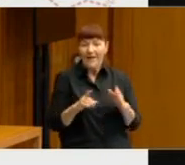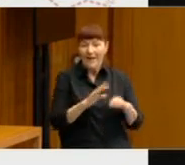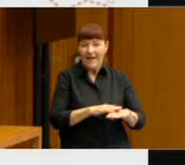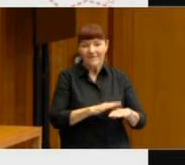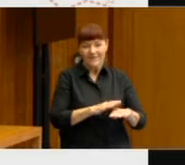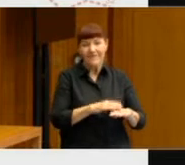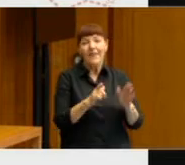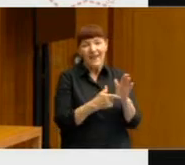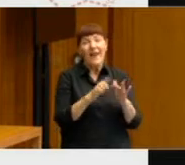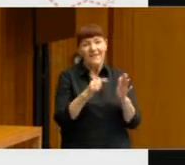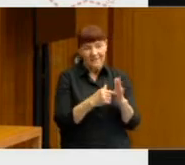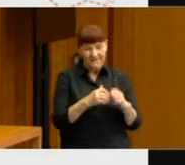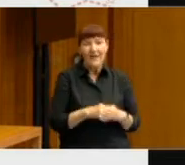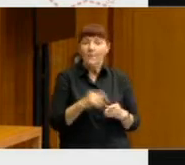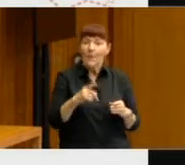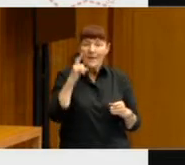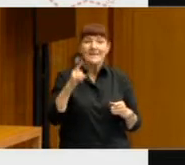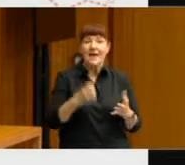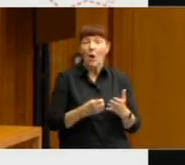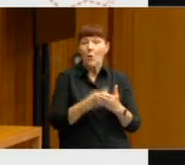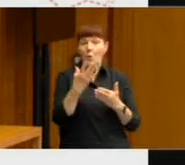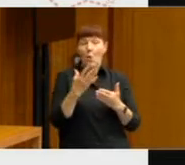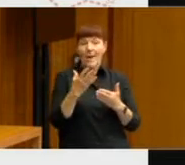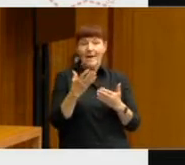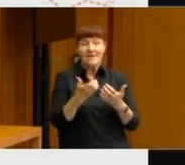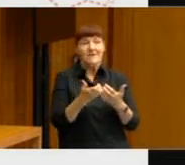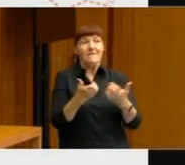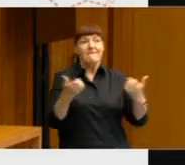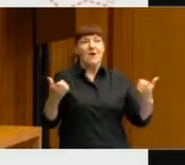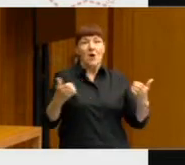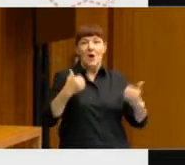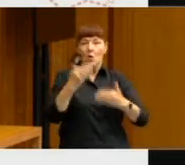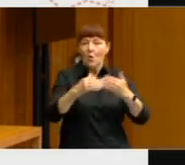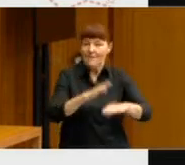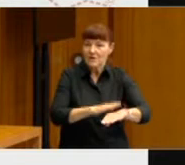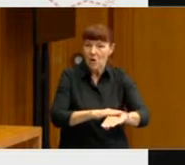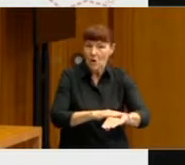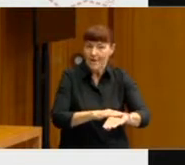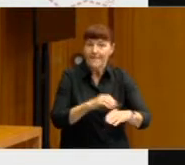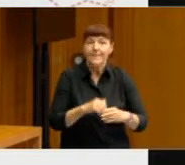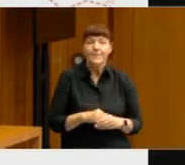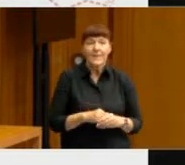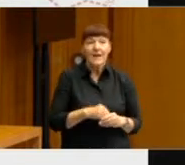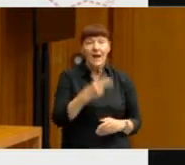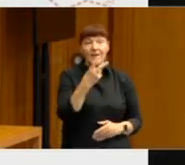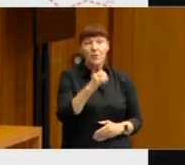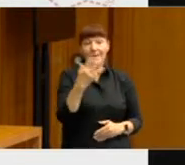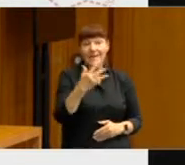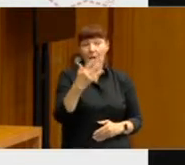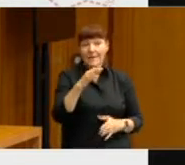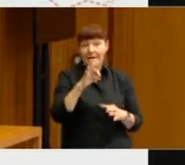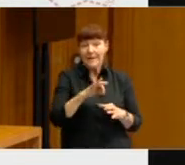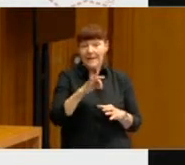are seeing is a growing divide over time. Such that in the 2019 election,